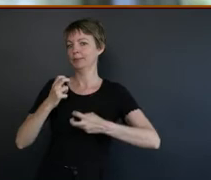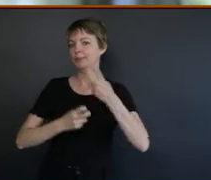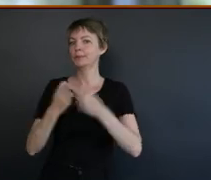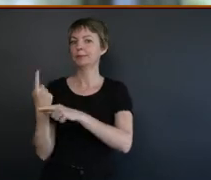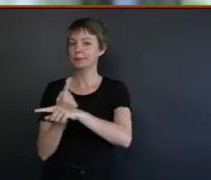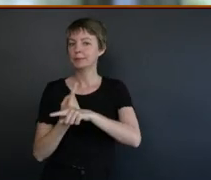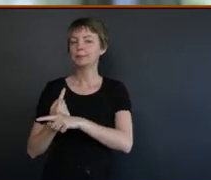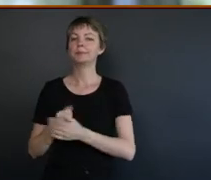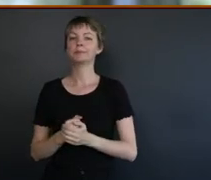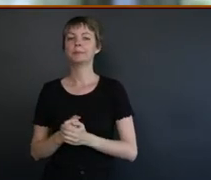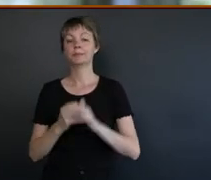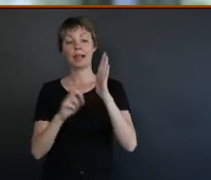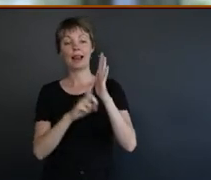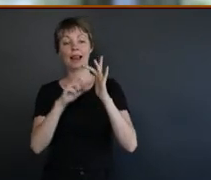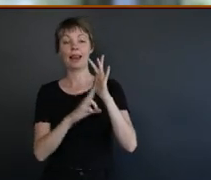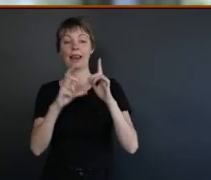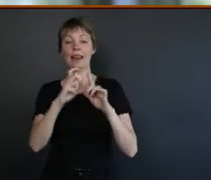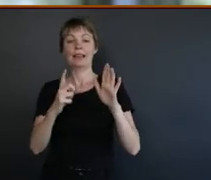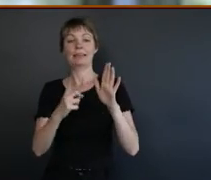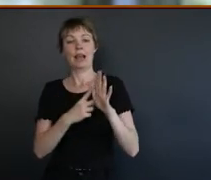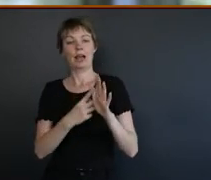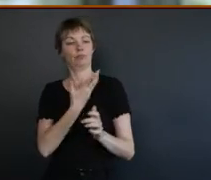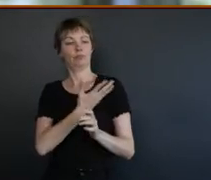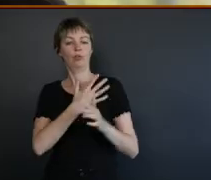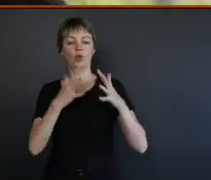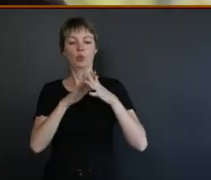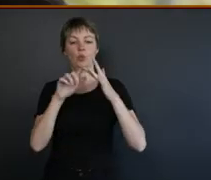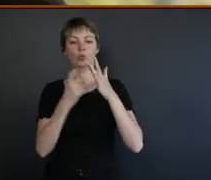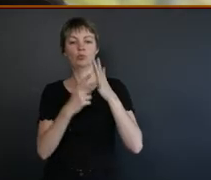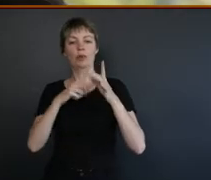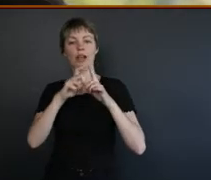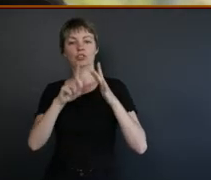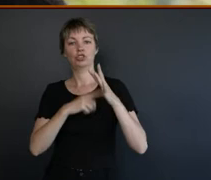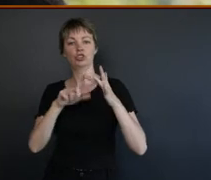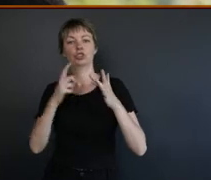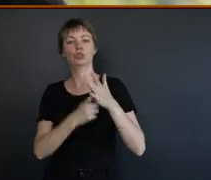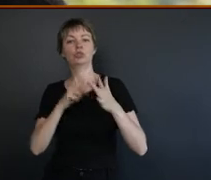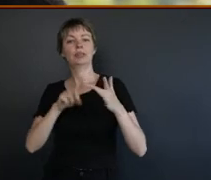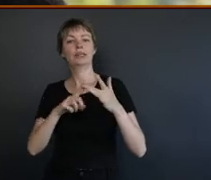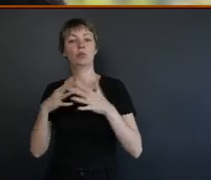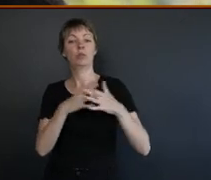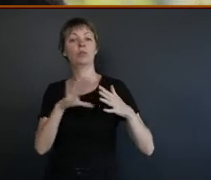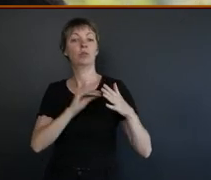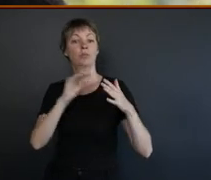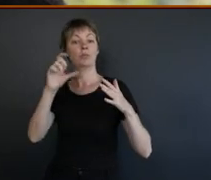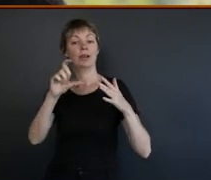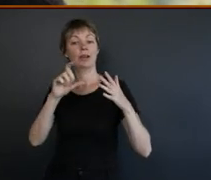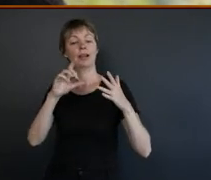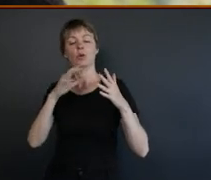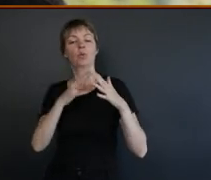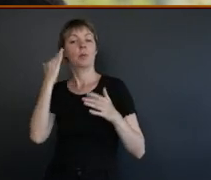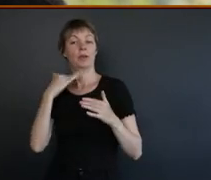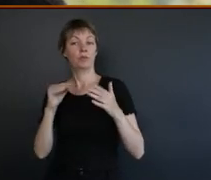So, Linda, to you first. Linda is a proud Wiradjuri and Badu Island Yine woman from Cowra, New South Wales.